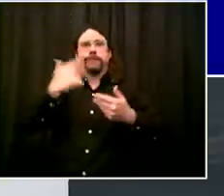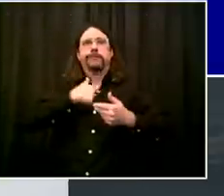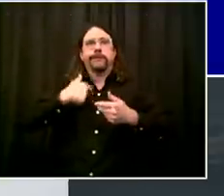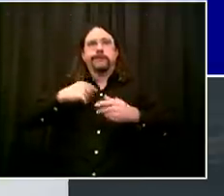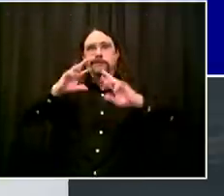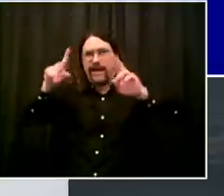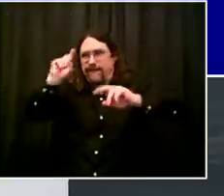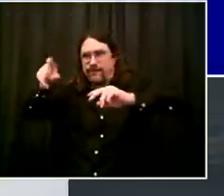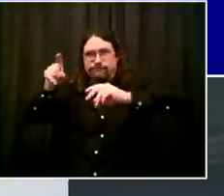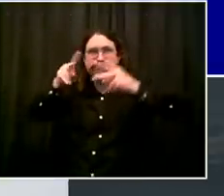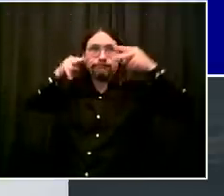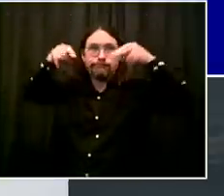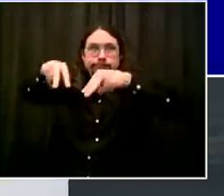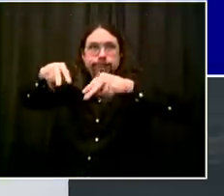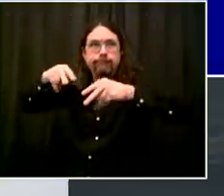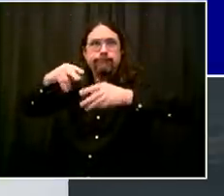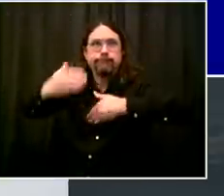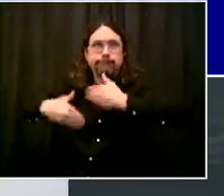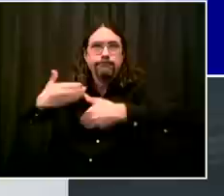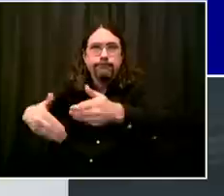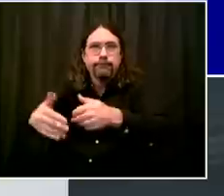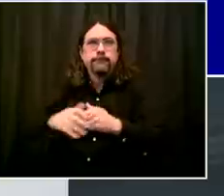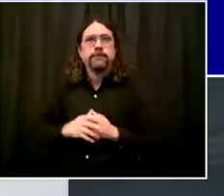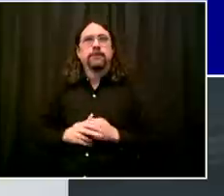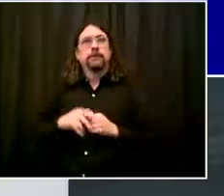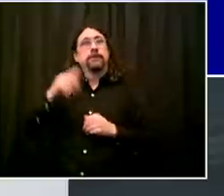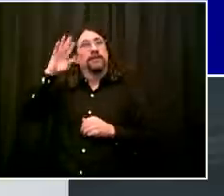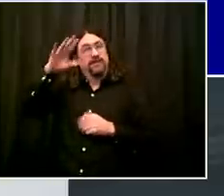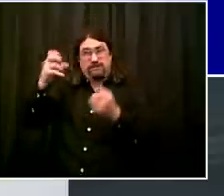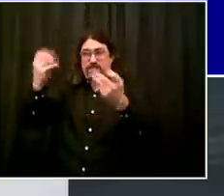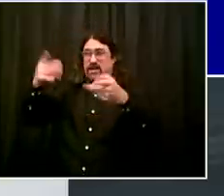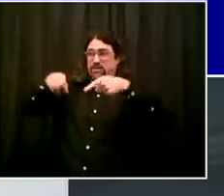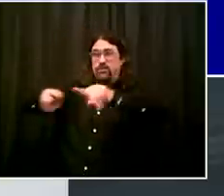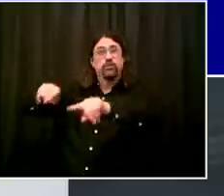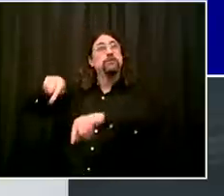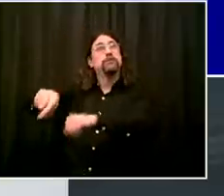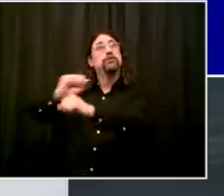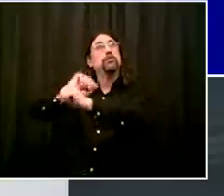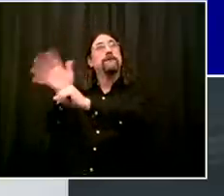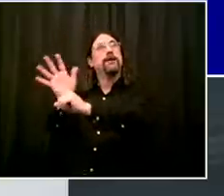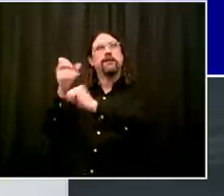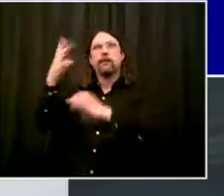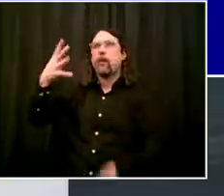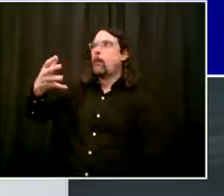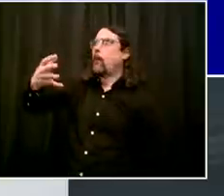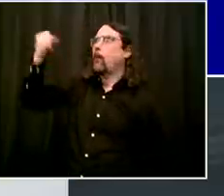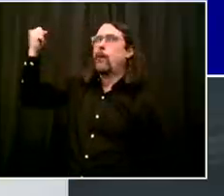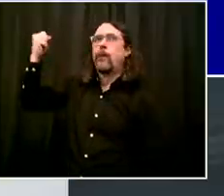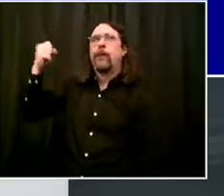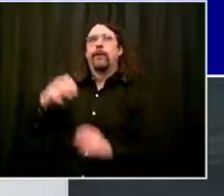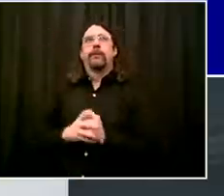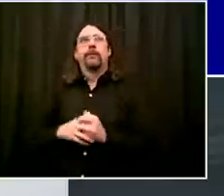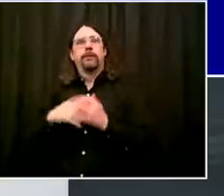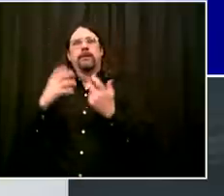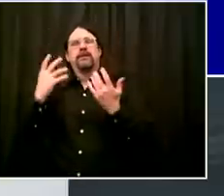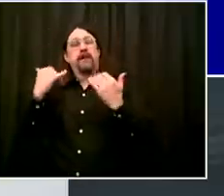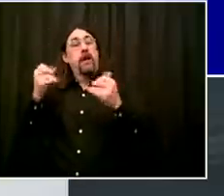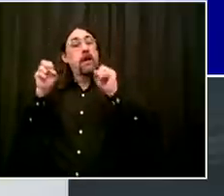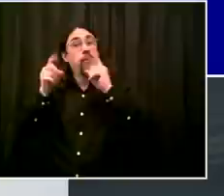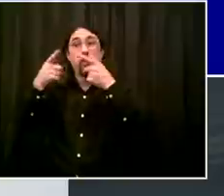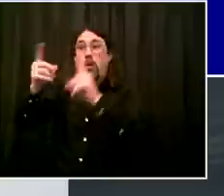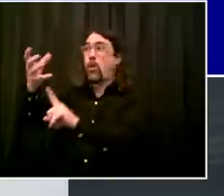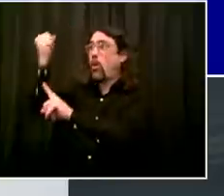as well. That a whole lot of work needs to be done. A whole lot of people need work. A whole lot of work needs to be done.